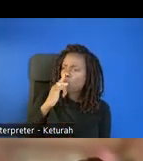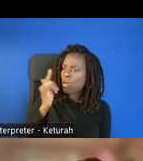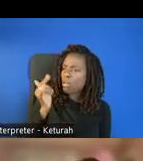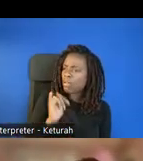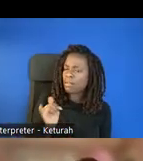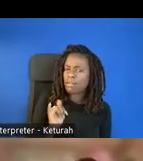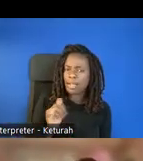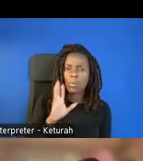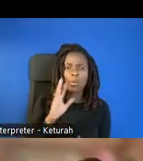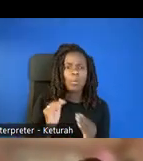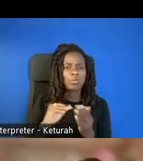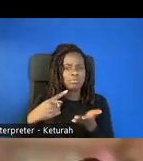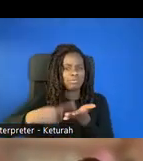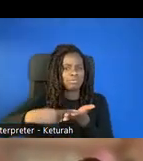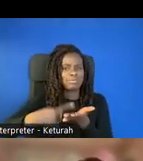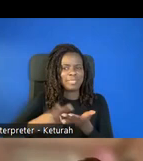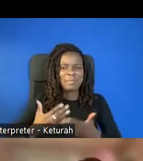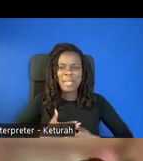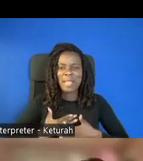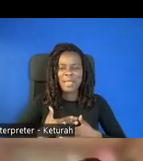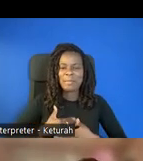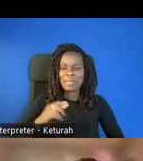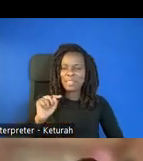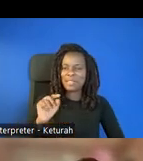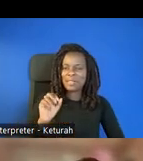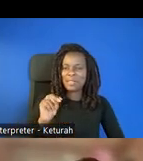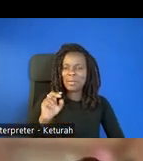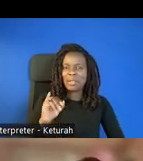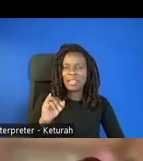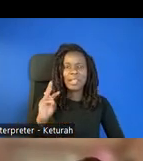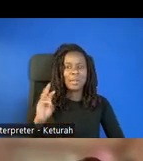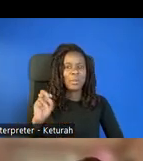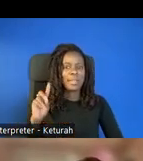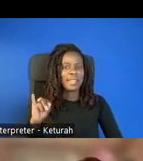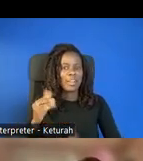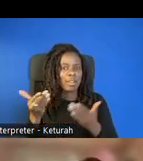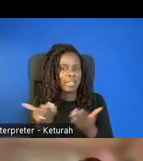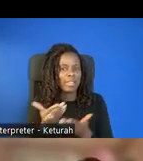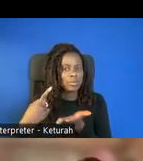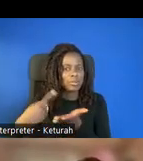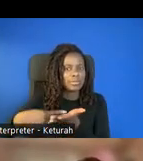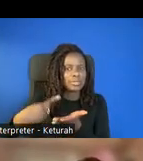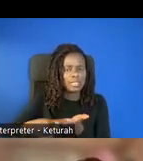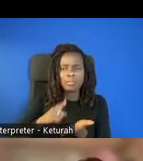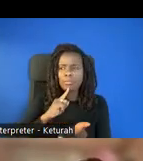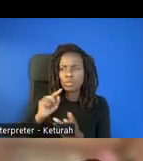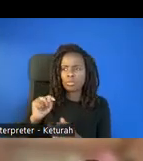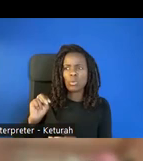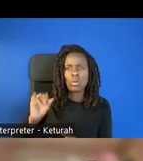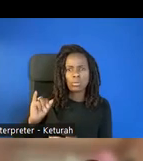that. And I'm really excited that Tony and Wendy are able to join me because I know, Tony, you're going to talk a little bit about this from your experience.